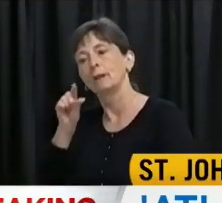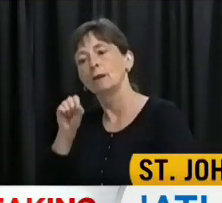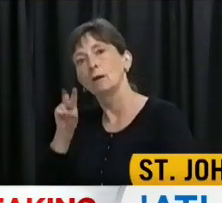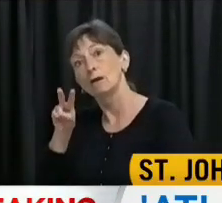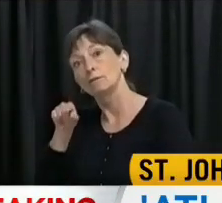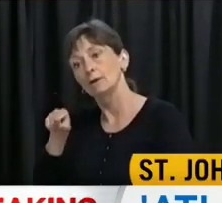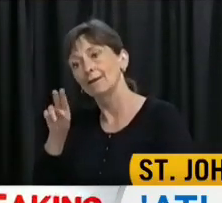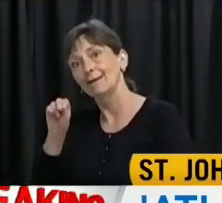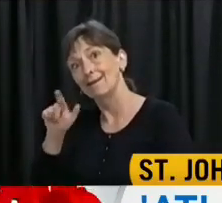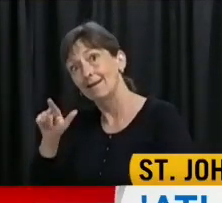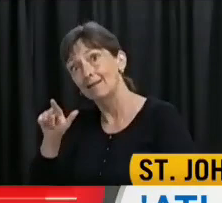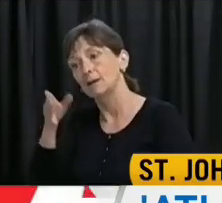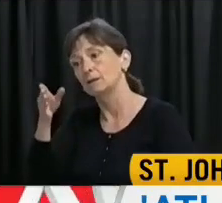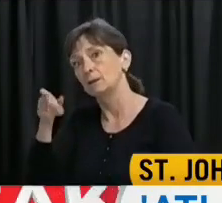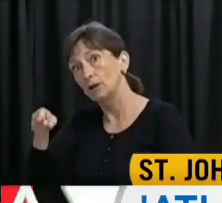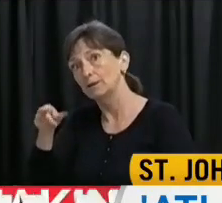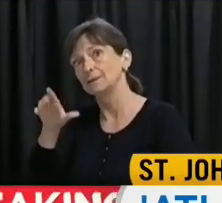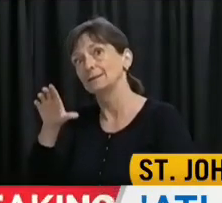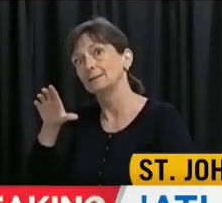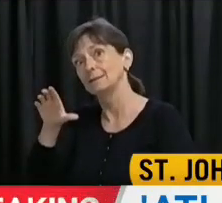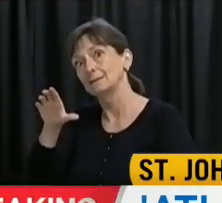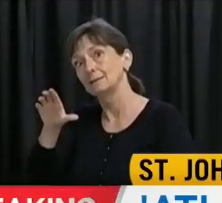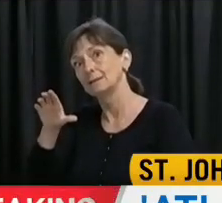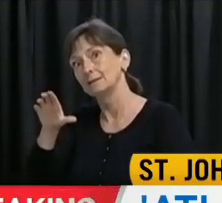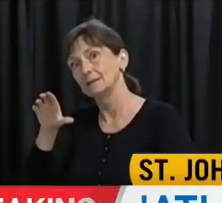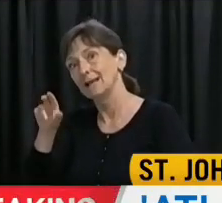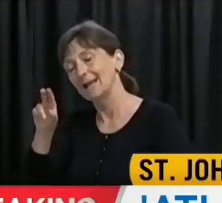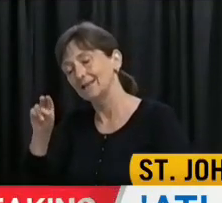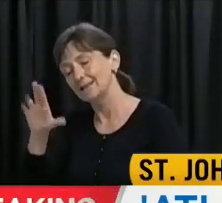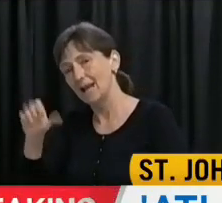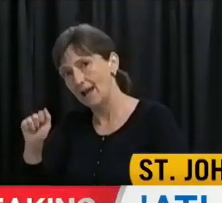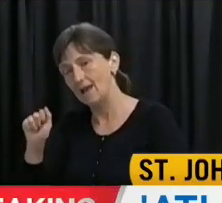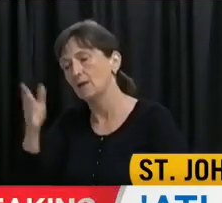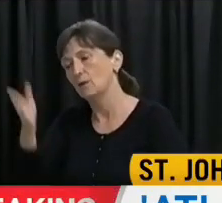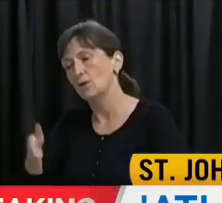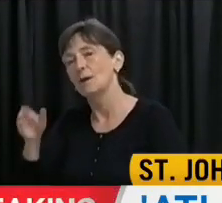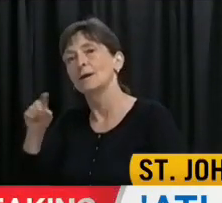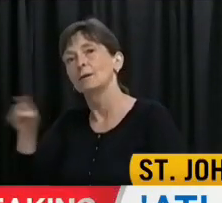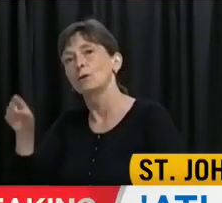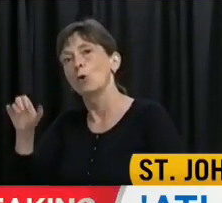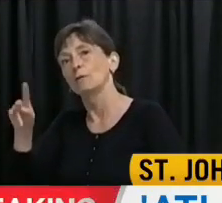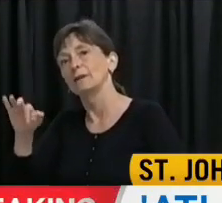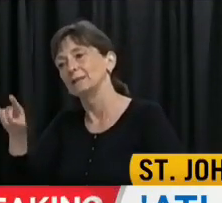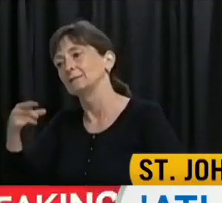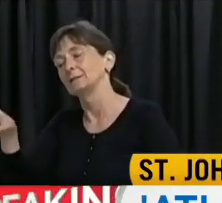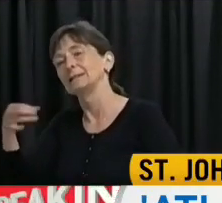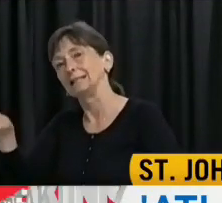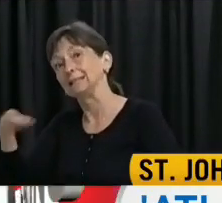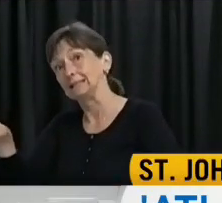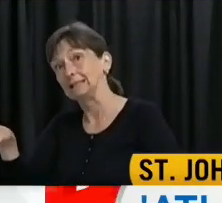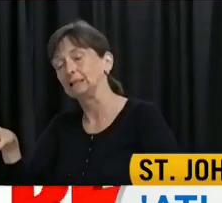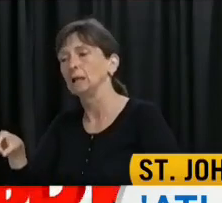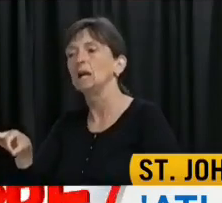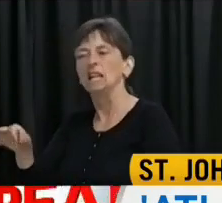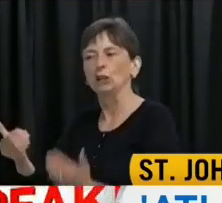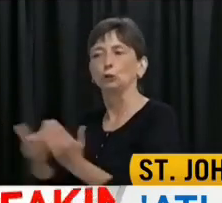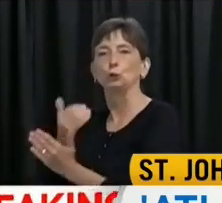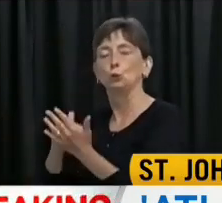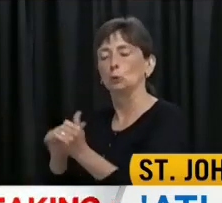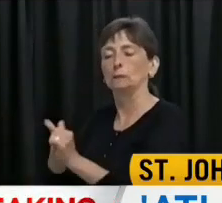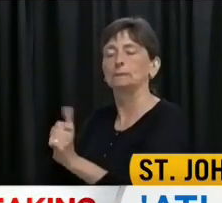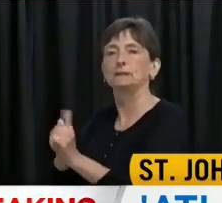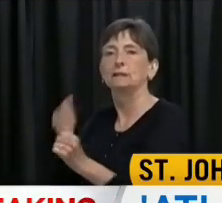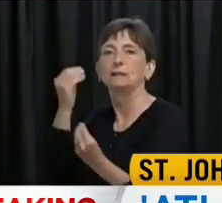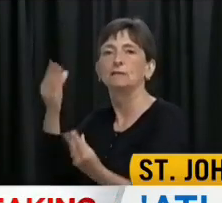gov.nl.ca forward slash COVID-19. Our website, once again, is the latest, most up-to-date information.